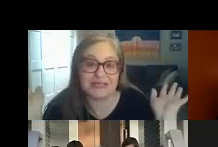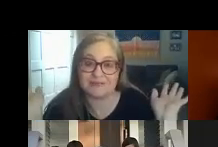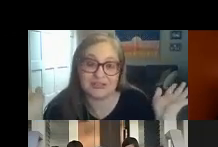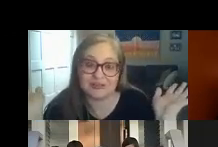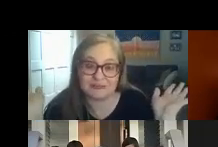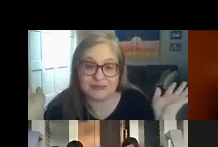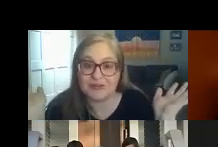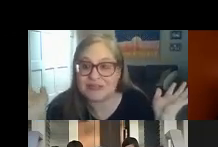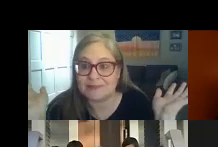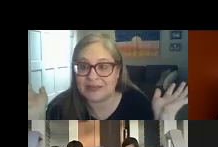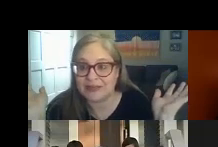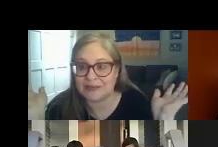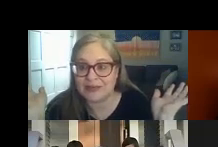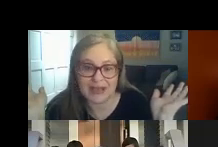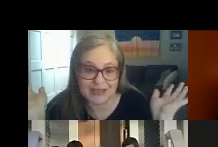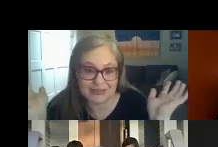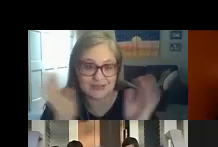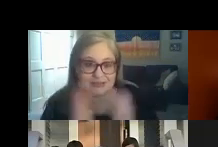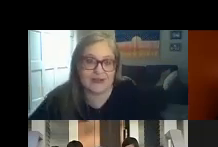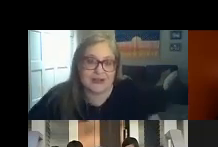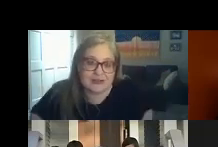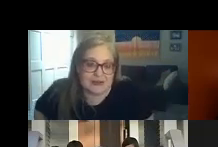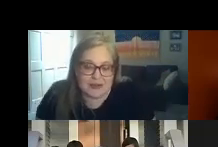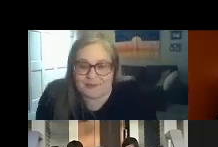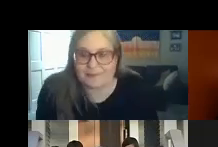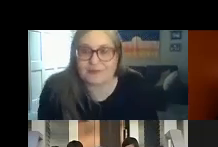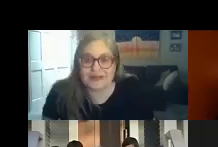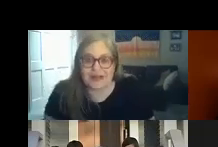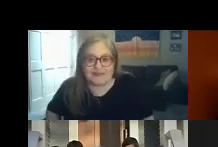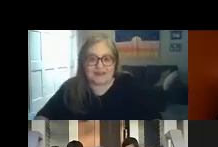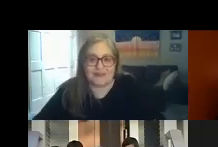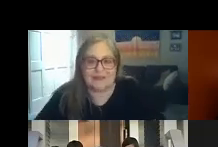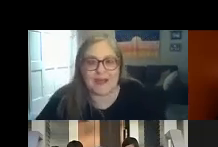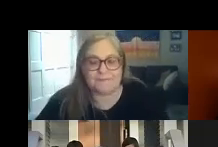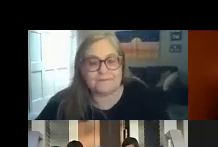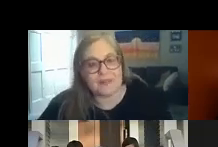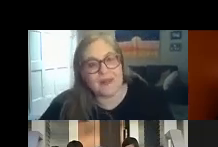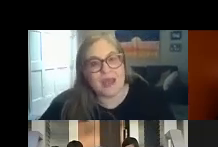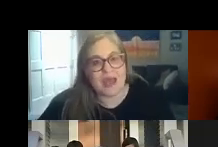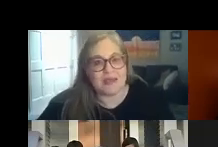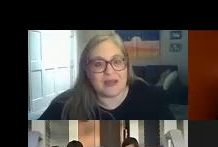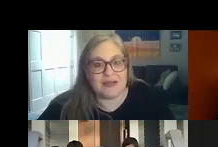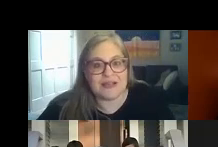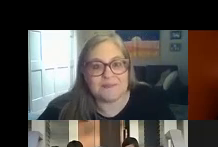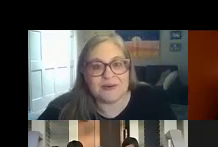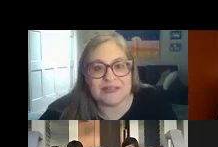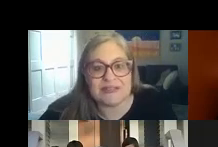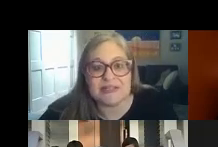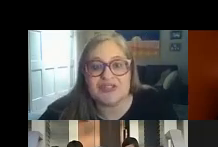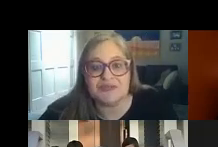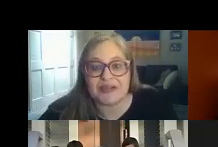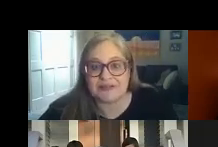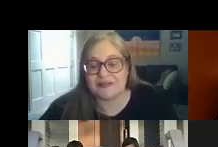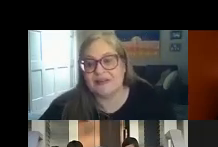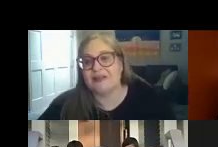the team just refused to meet and the meeting got canceled so i would be really upfront about that and then the last person